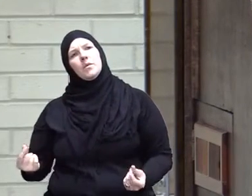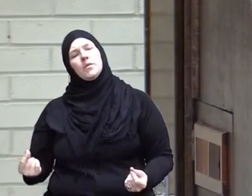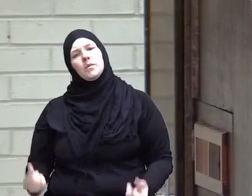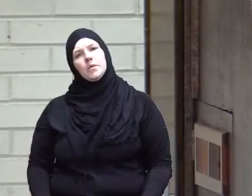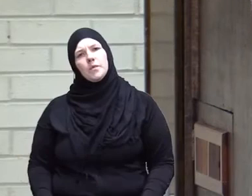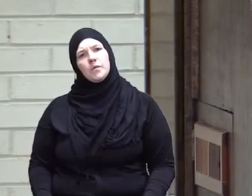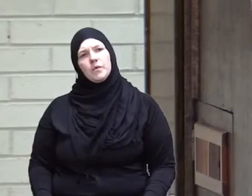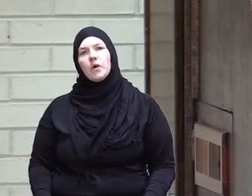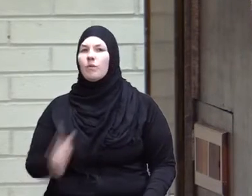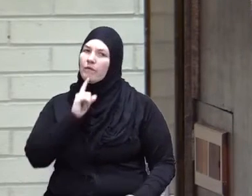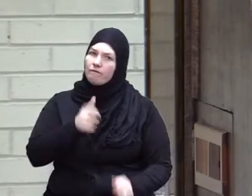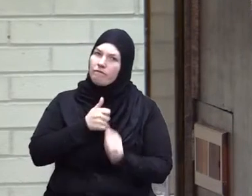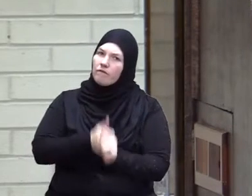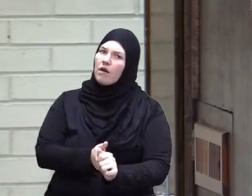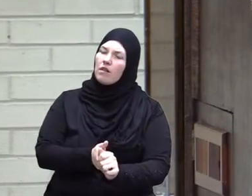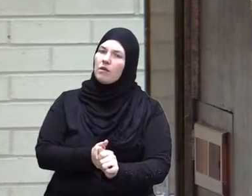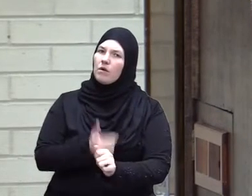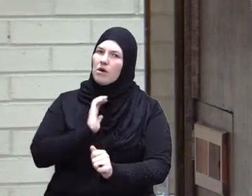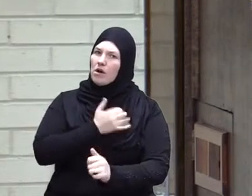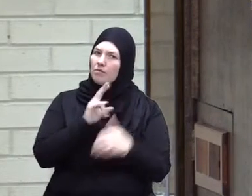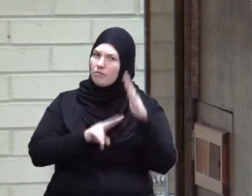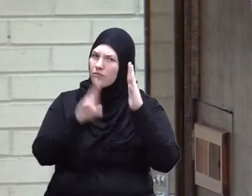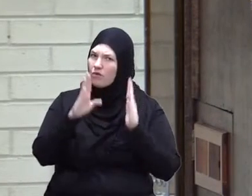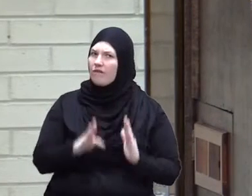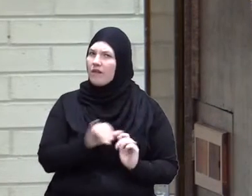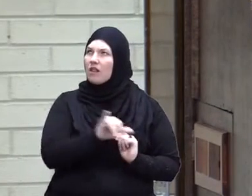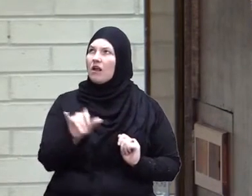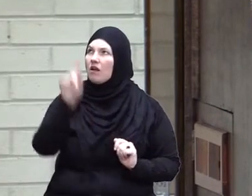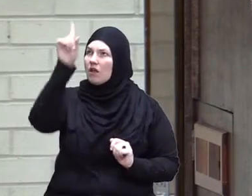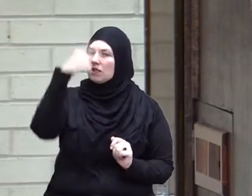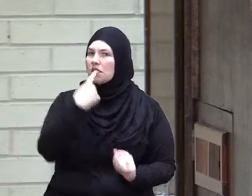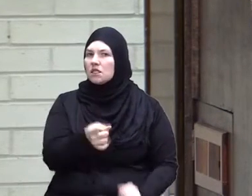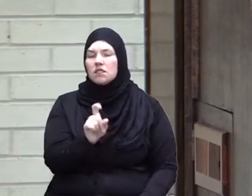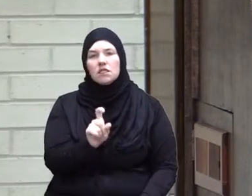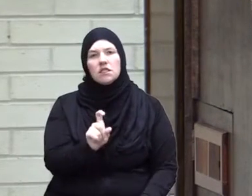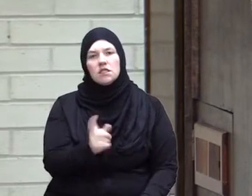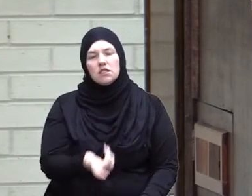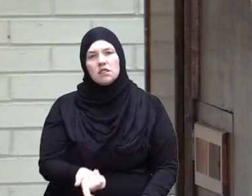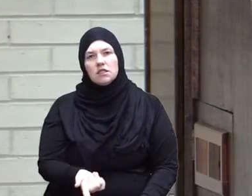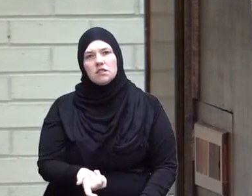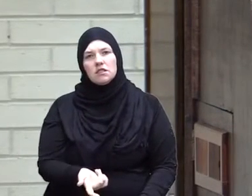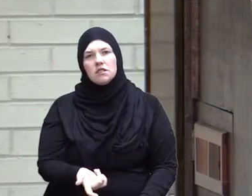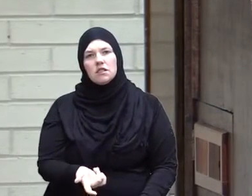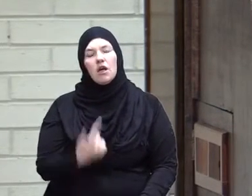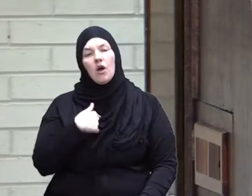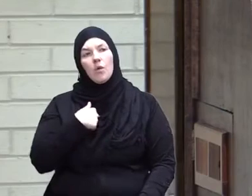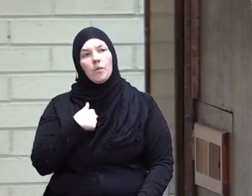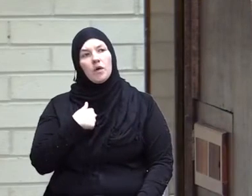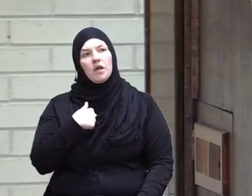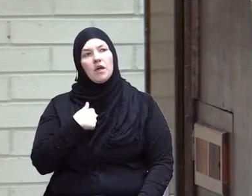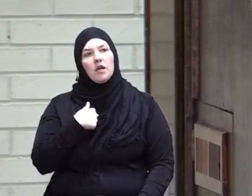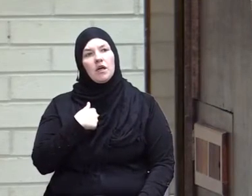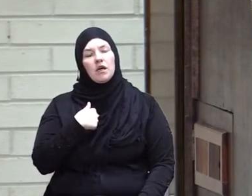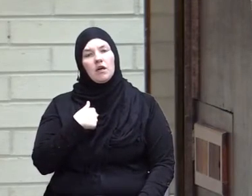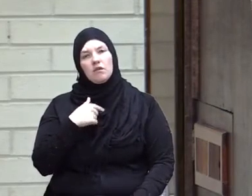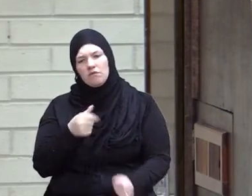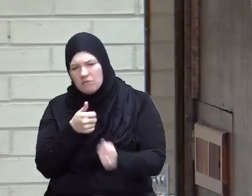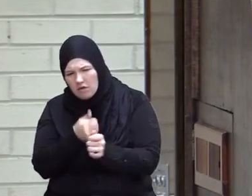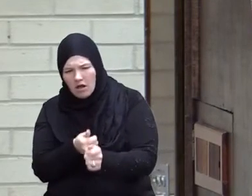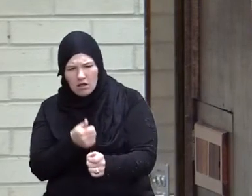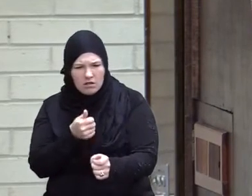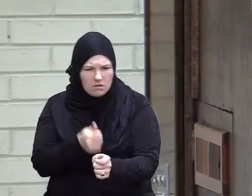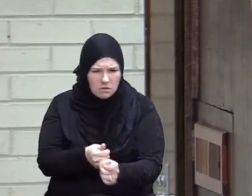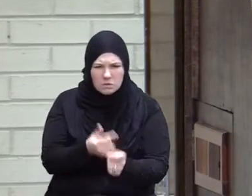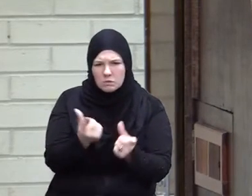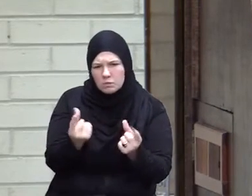are we following our prophet as Allah says are we tracing and tracking his footsteps